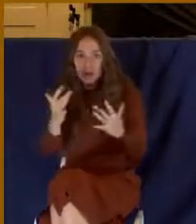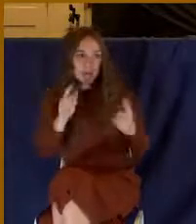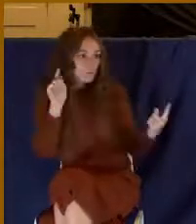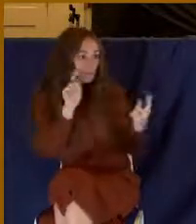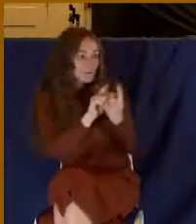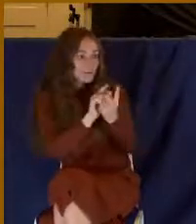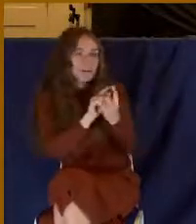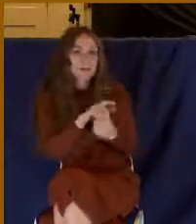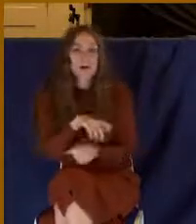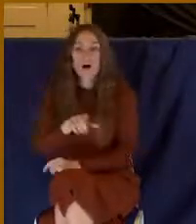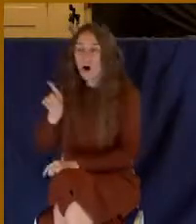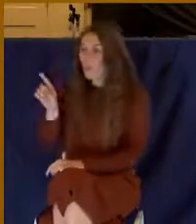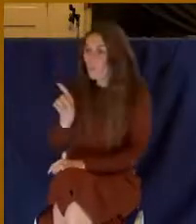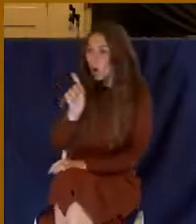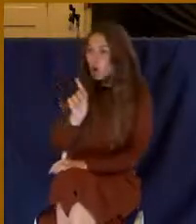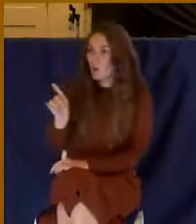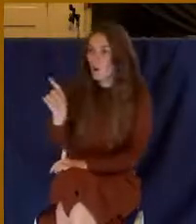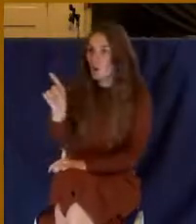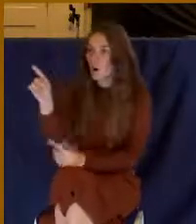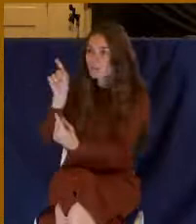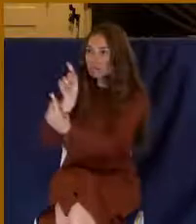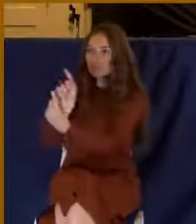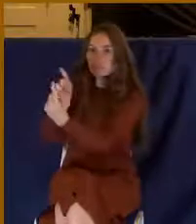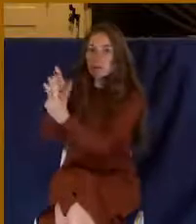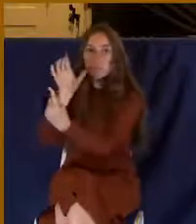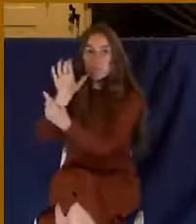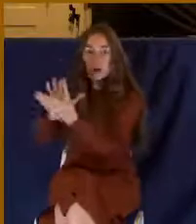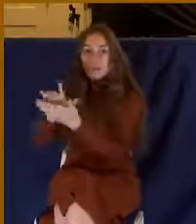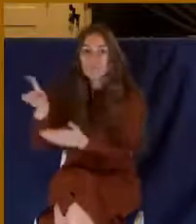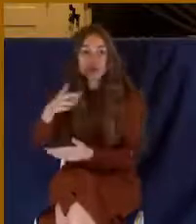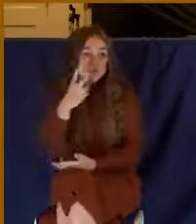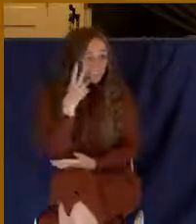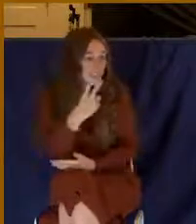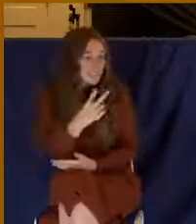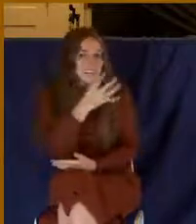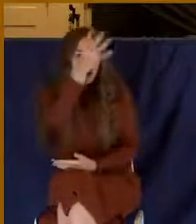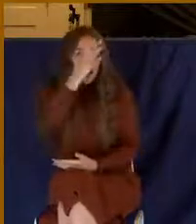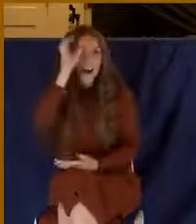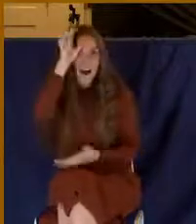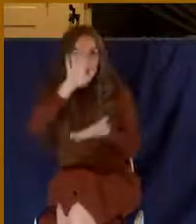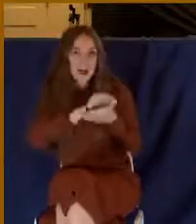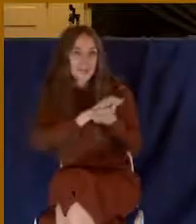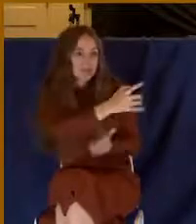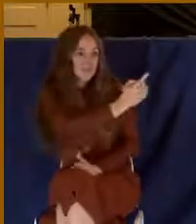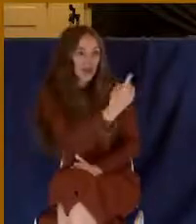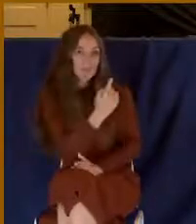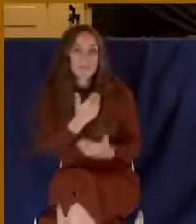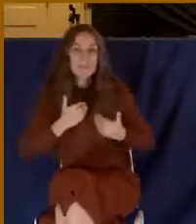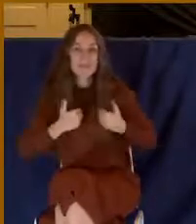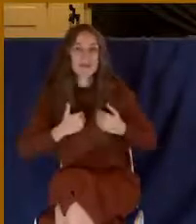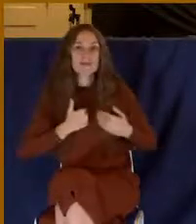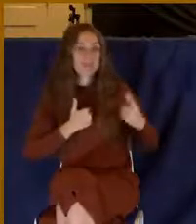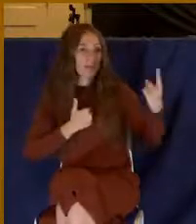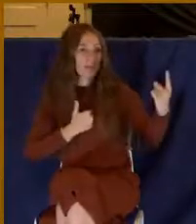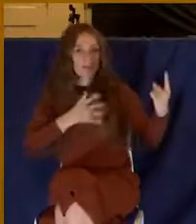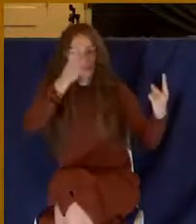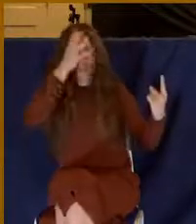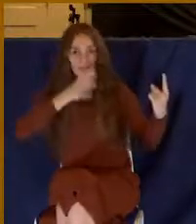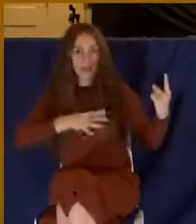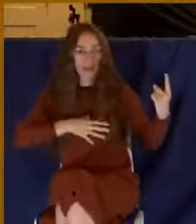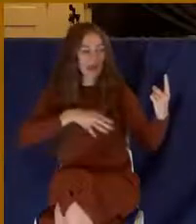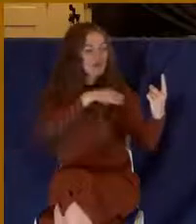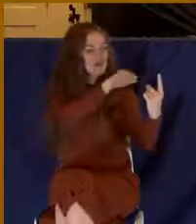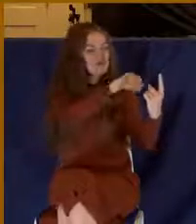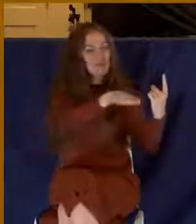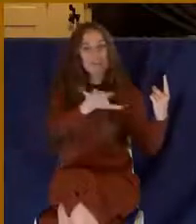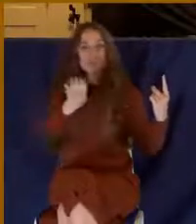starts walking towards his wife, and she sees him coming, and as he's walking, there's a shadow on the ground. How many women are going to go up